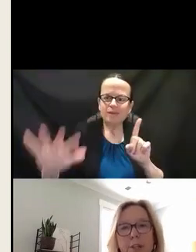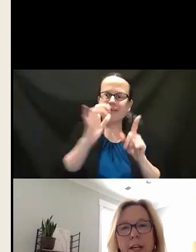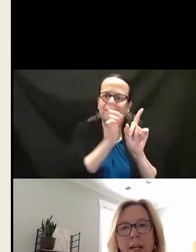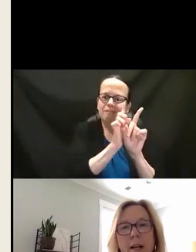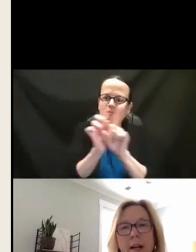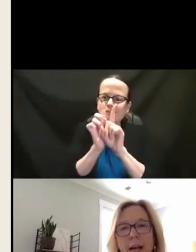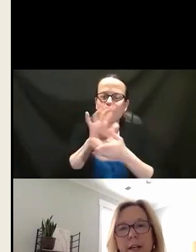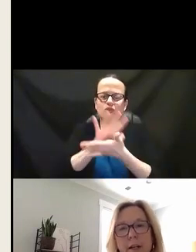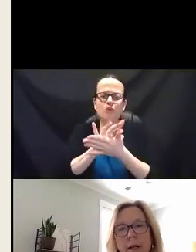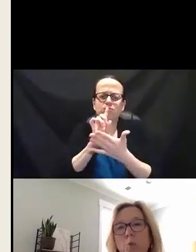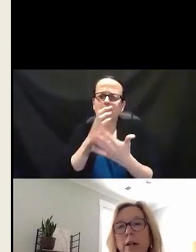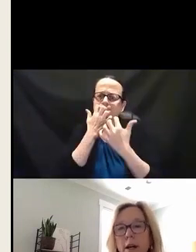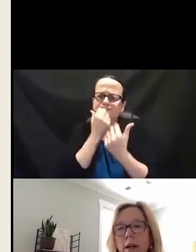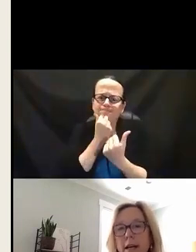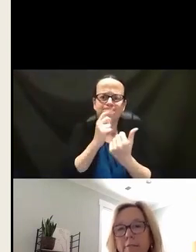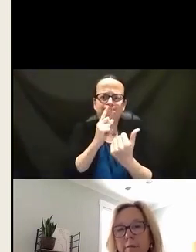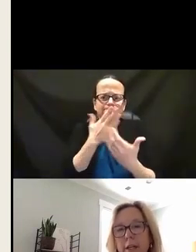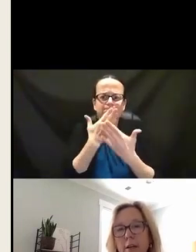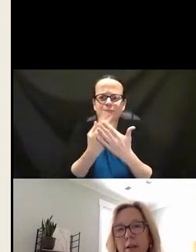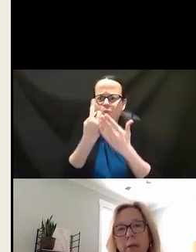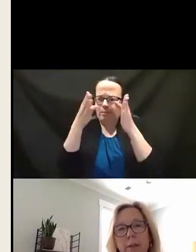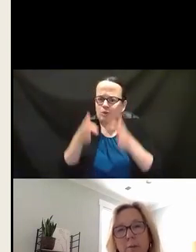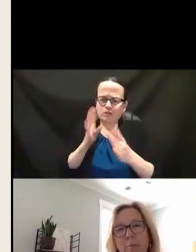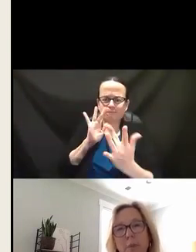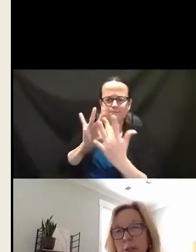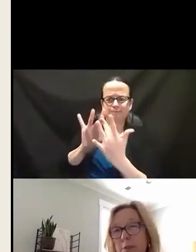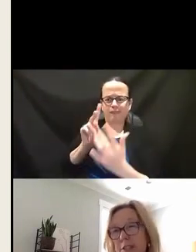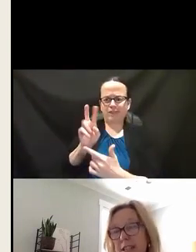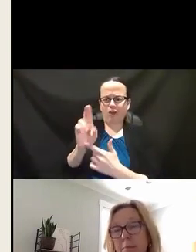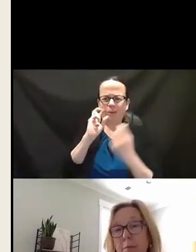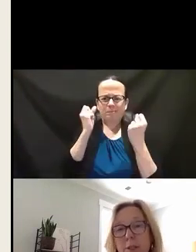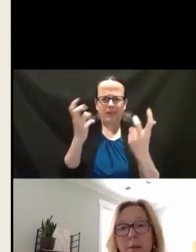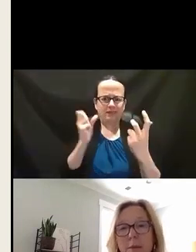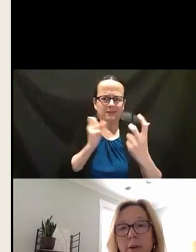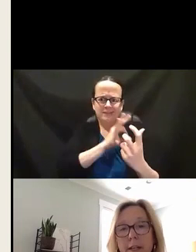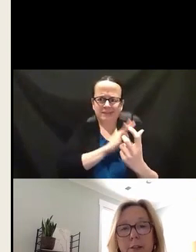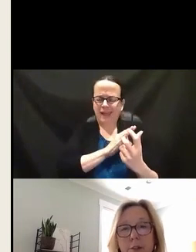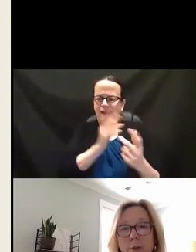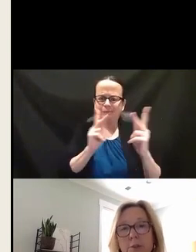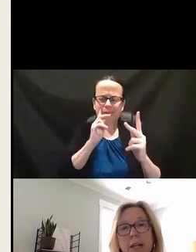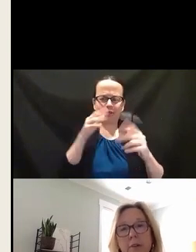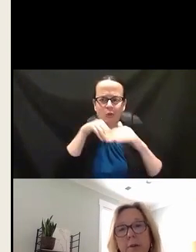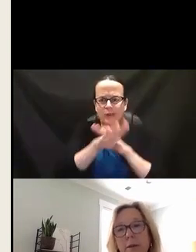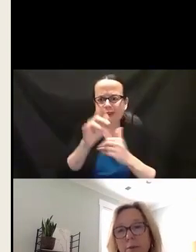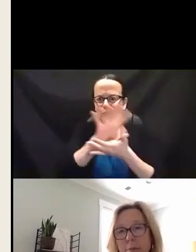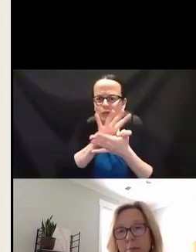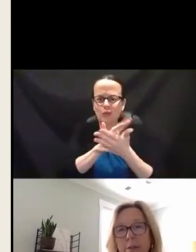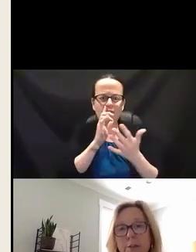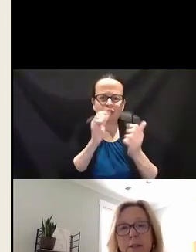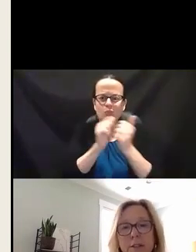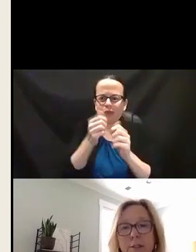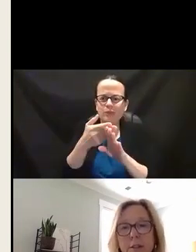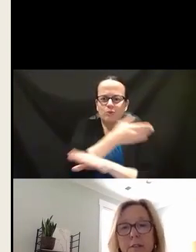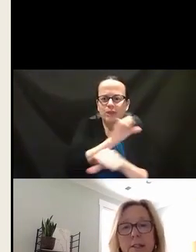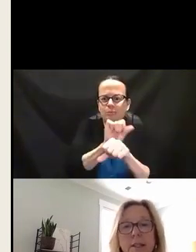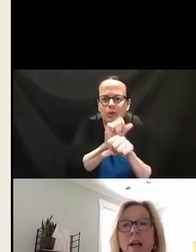appreciate having one contact for VR. We know multiple staff members might be going into schools now with pre-employment